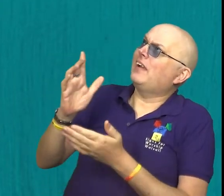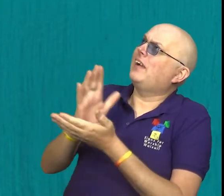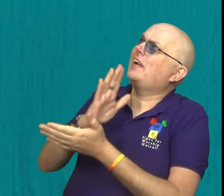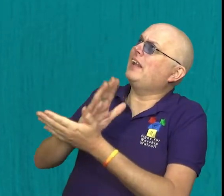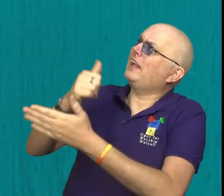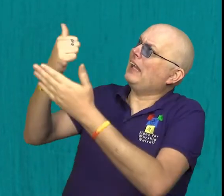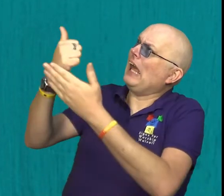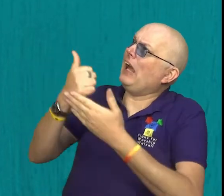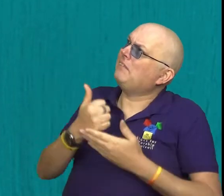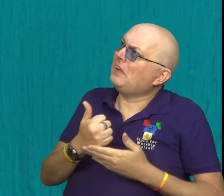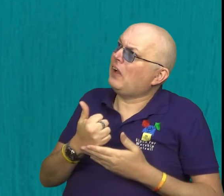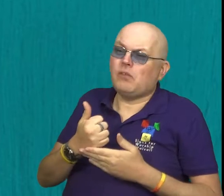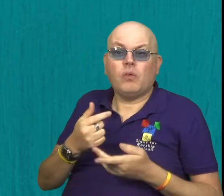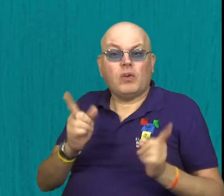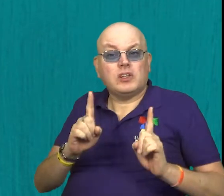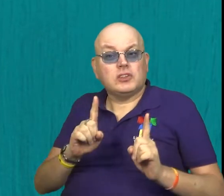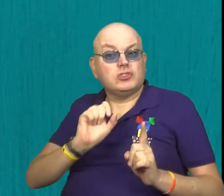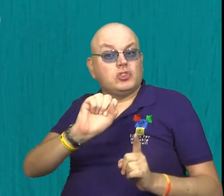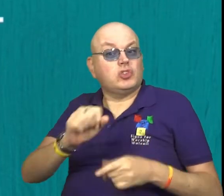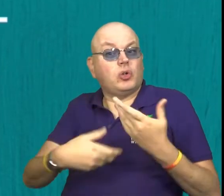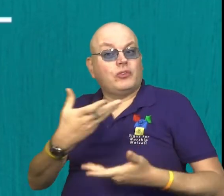I'm so glad you helped me with.